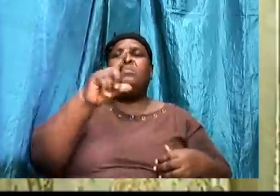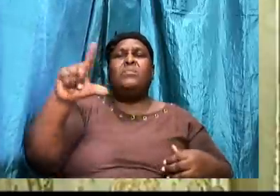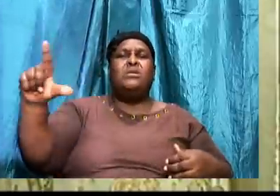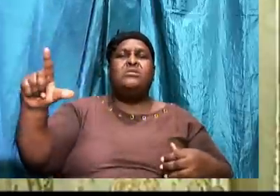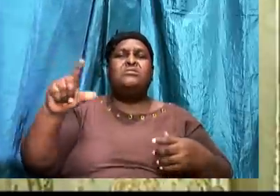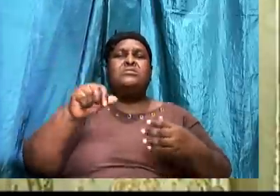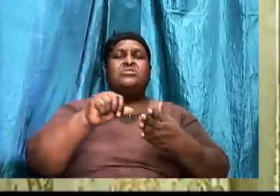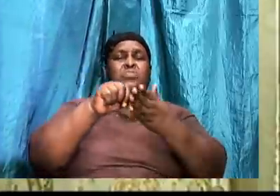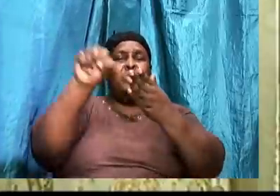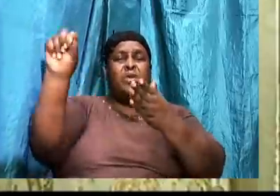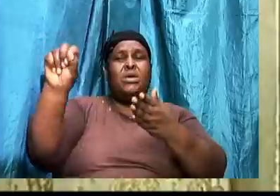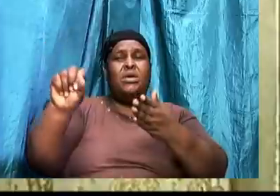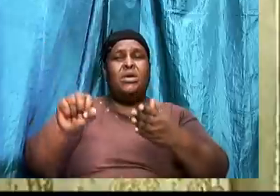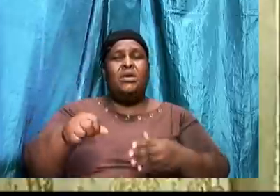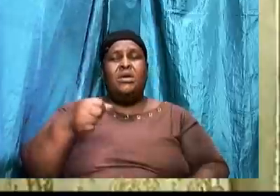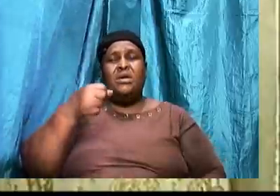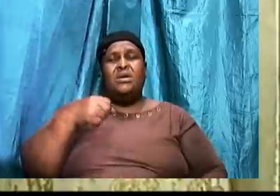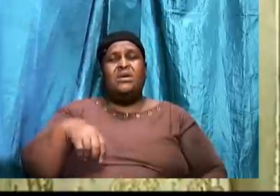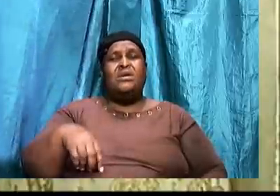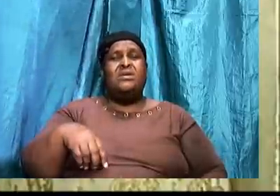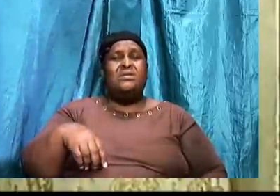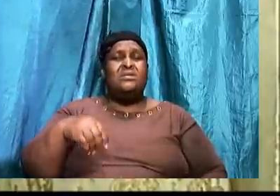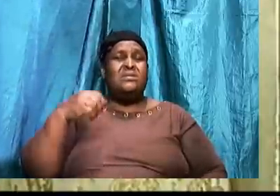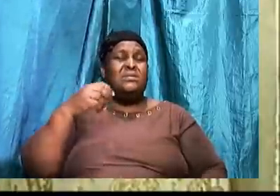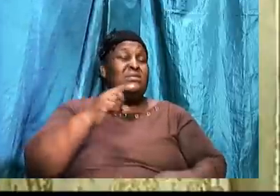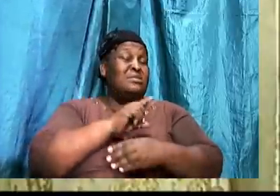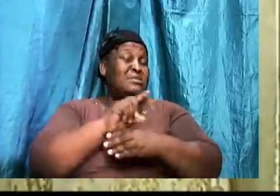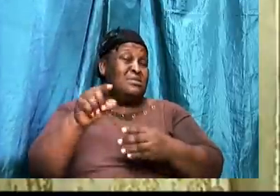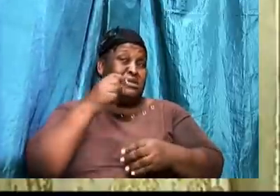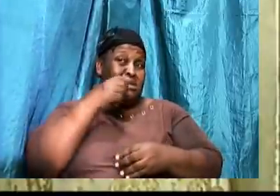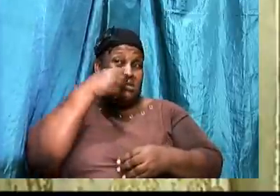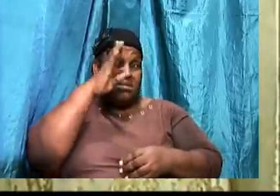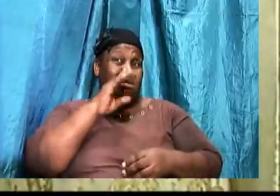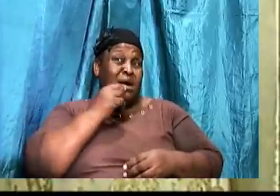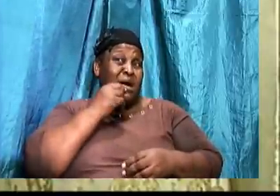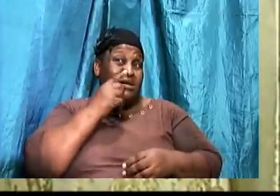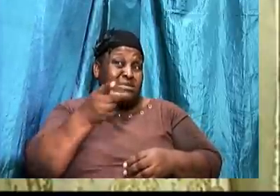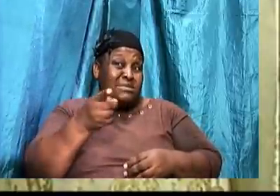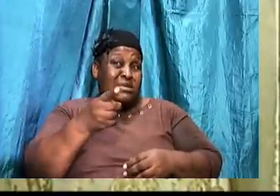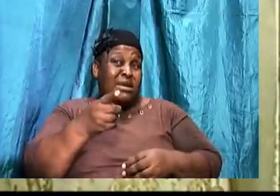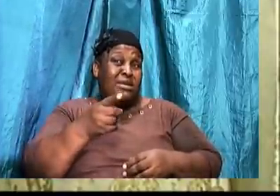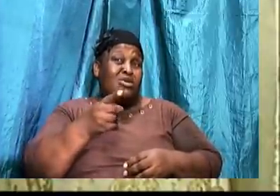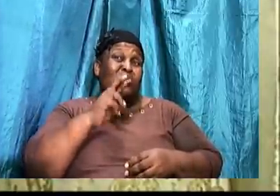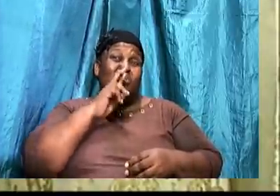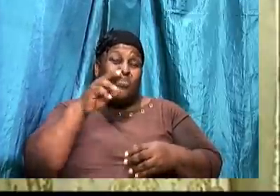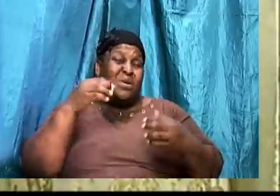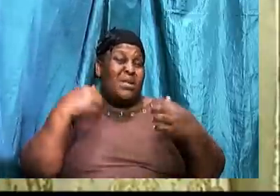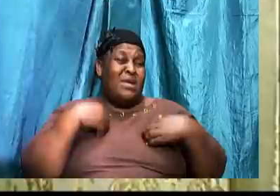God really say. That you are supposed to pay tithes. When. There is not a command. In the New Testament.